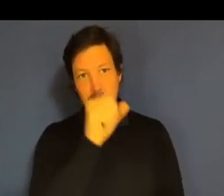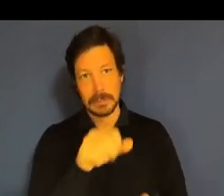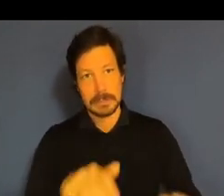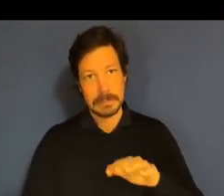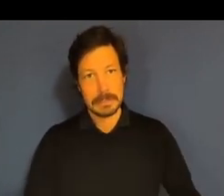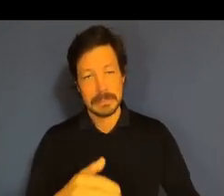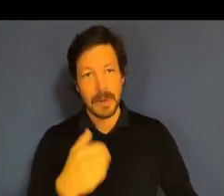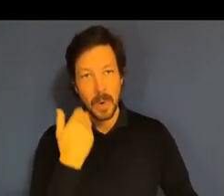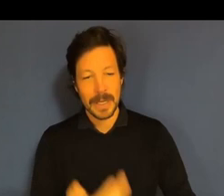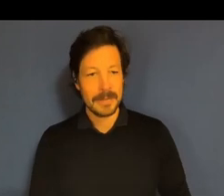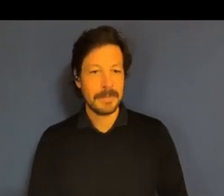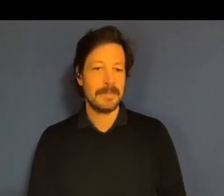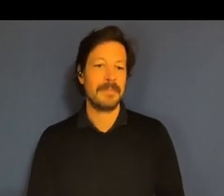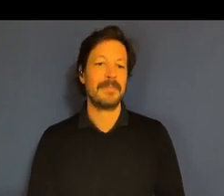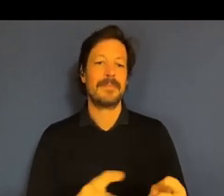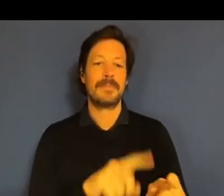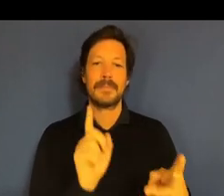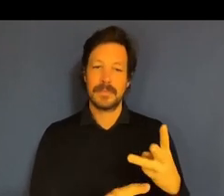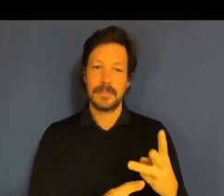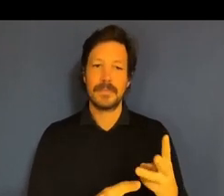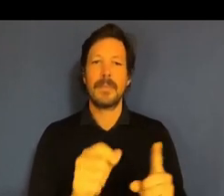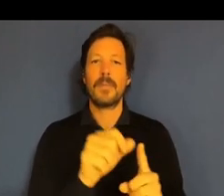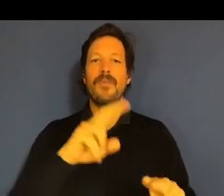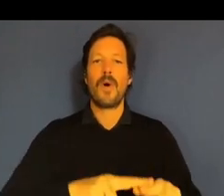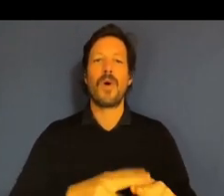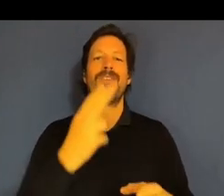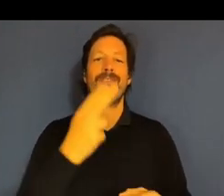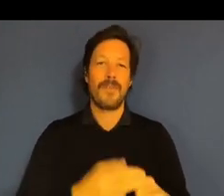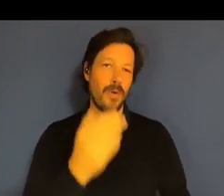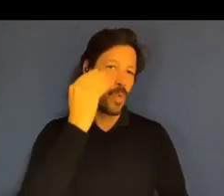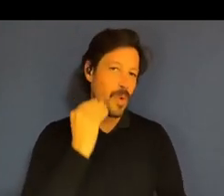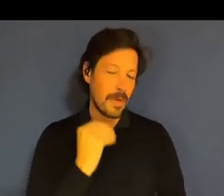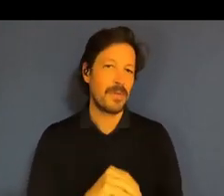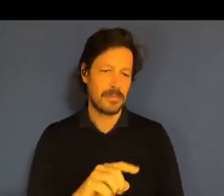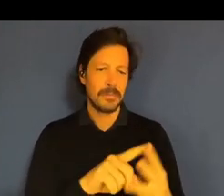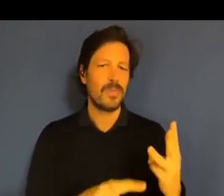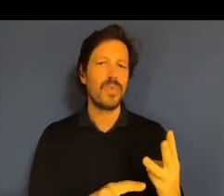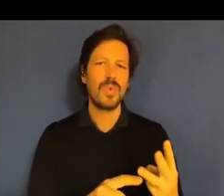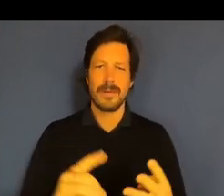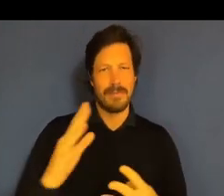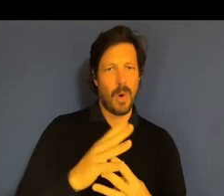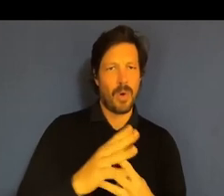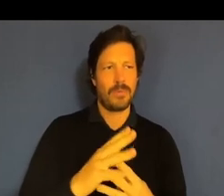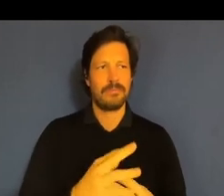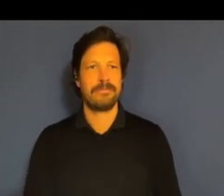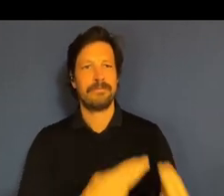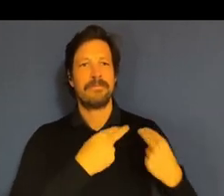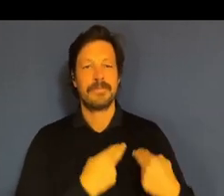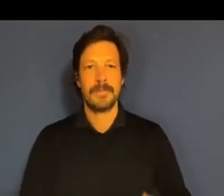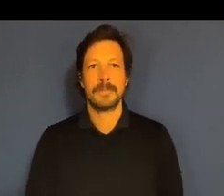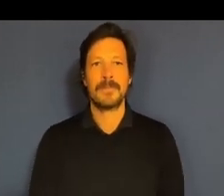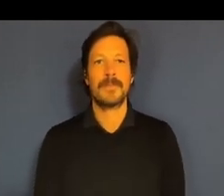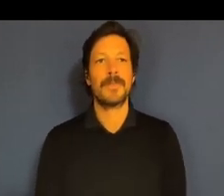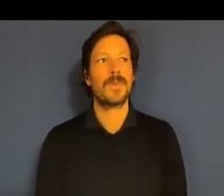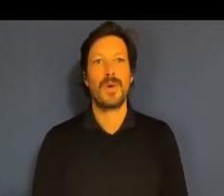and, of course, the portfolio for women as well, really important three portfolio responsibilities, and so we really do